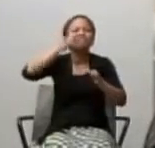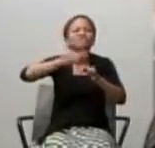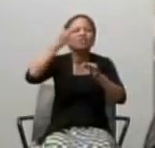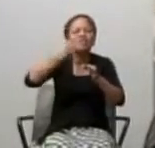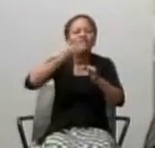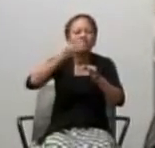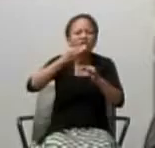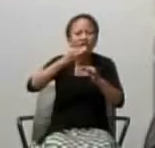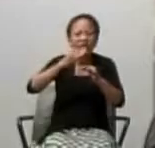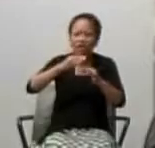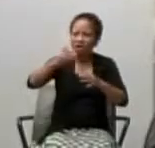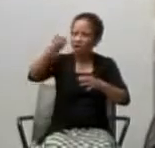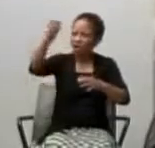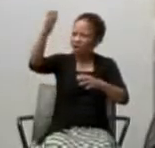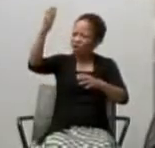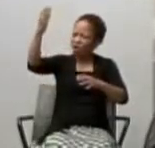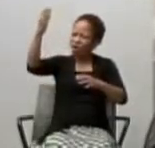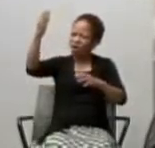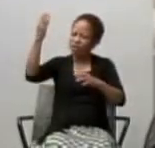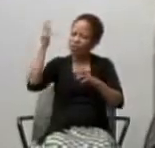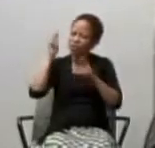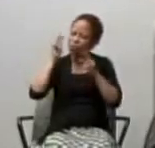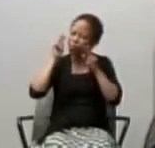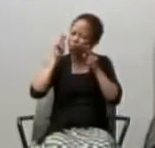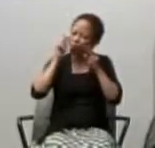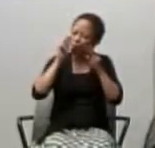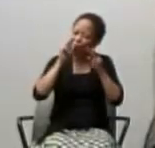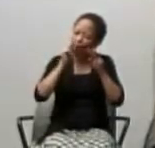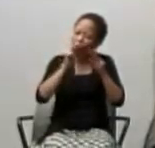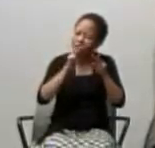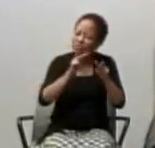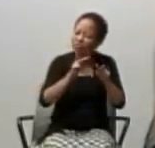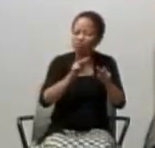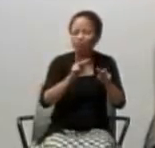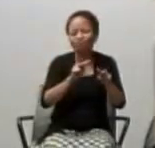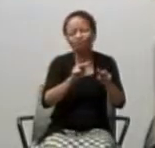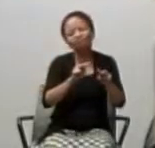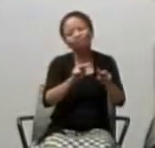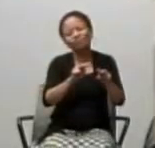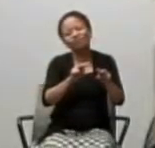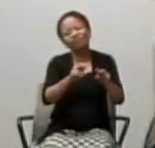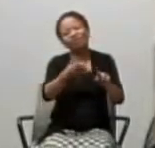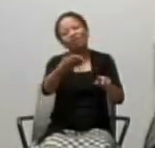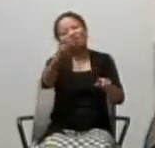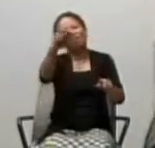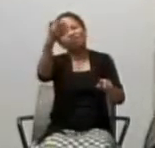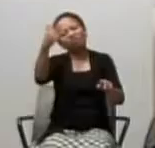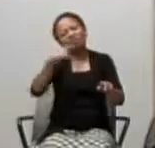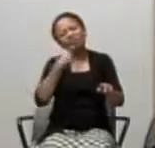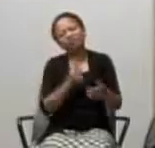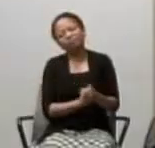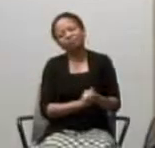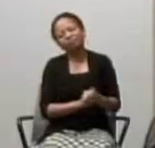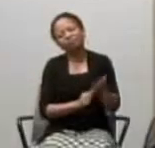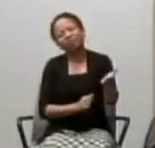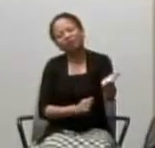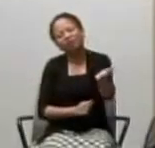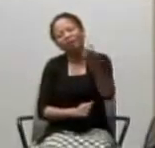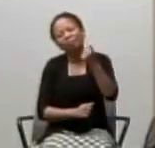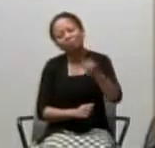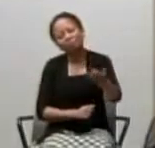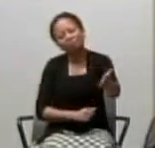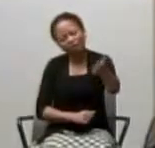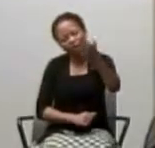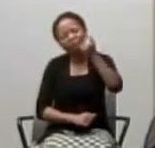through our faults, look through our failings and still say, come. come.